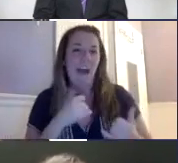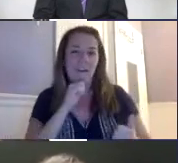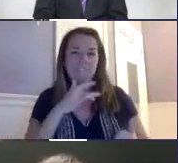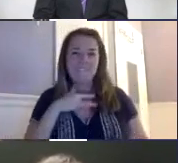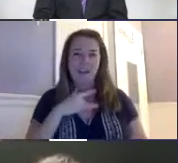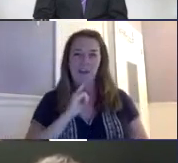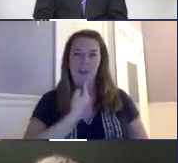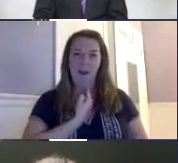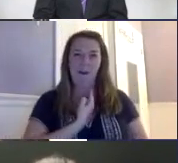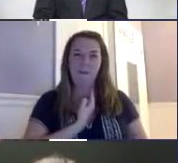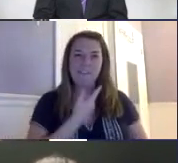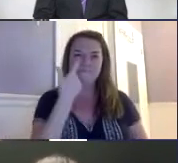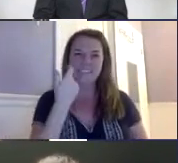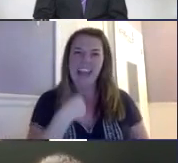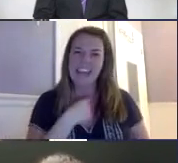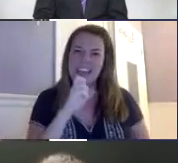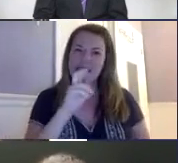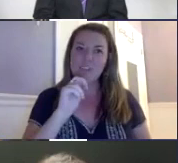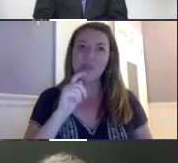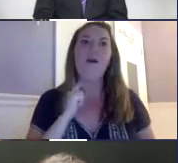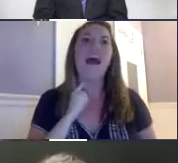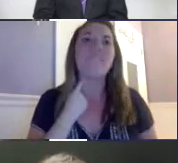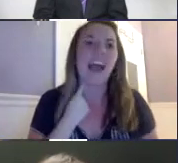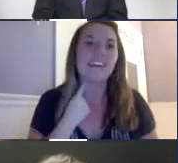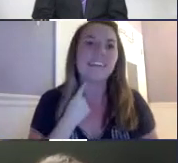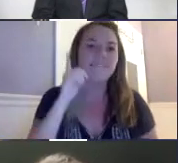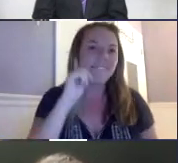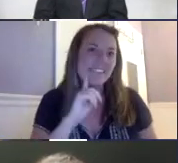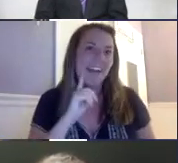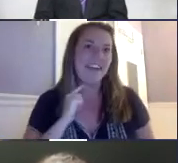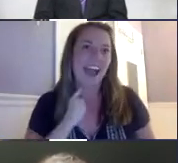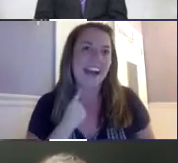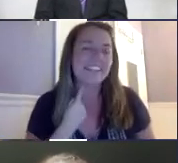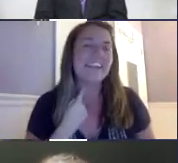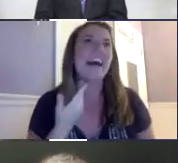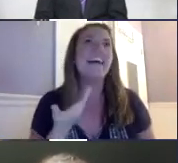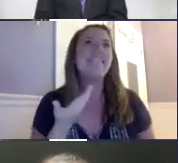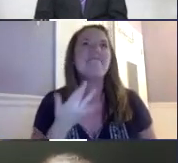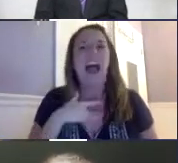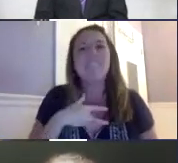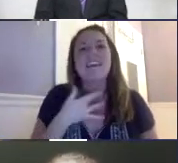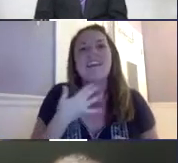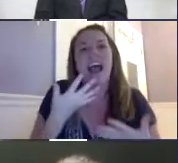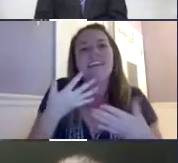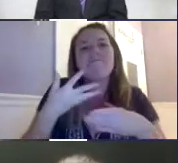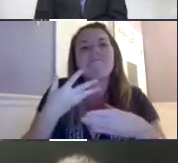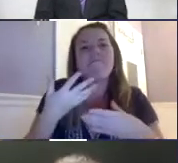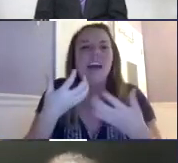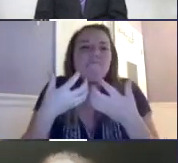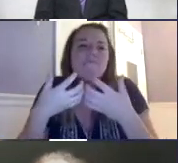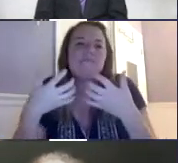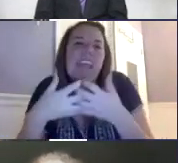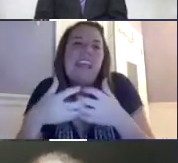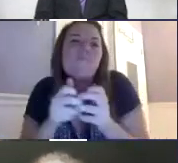also have different accents. So now I don't feel as alone, even though they have an accent and I have a deaf accent.